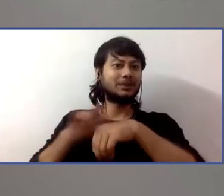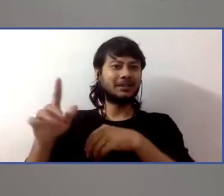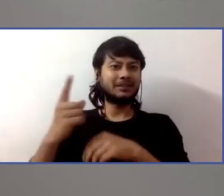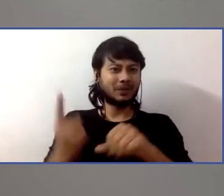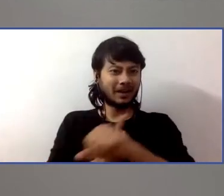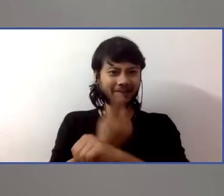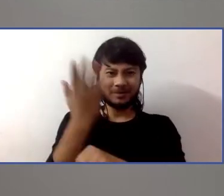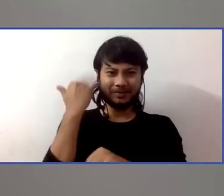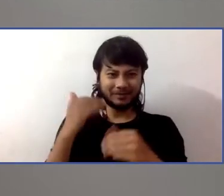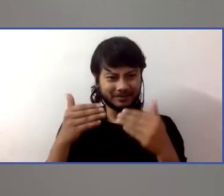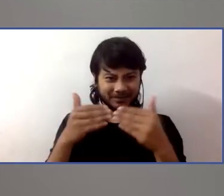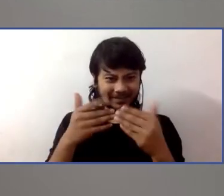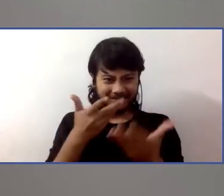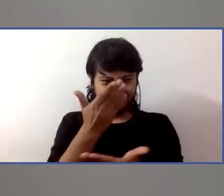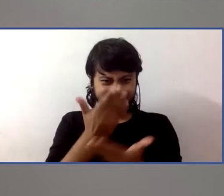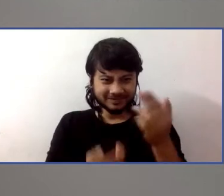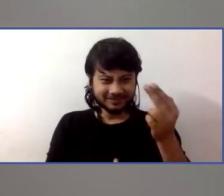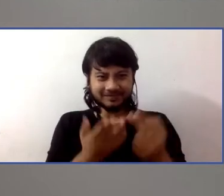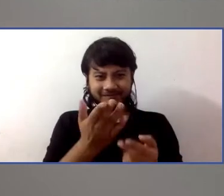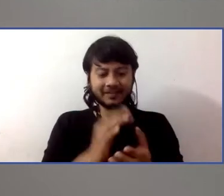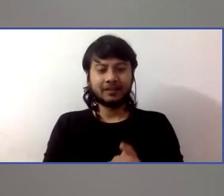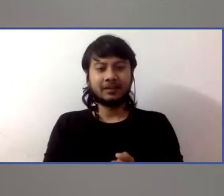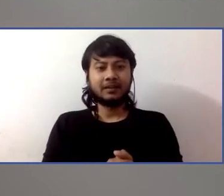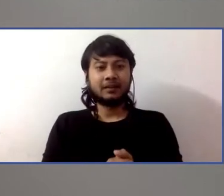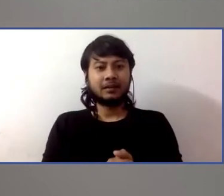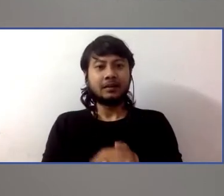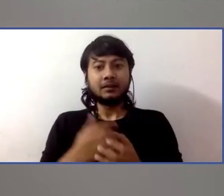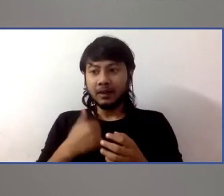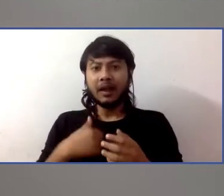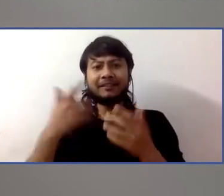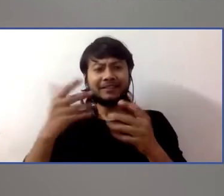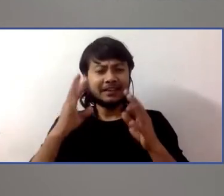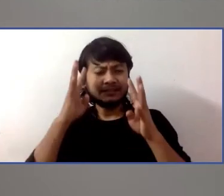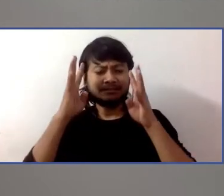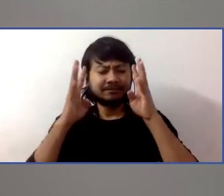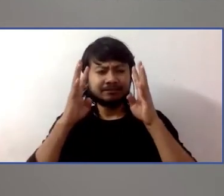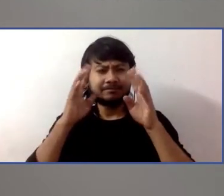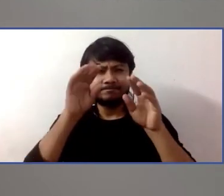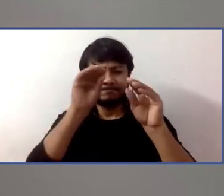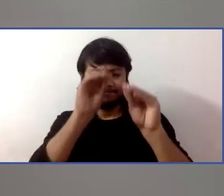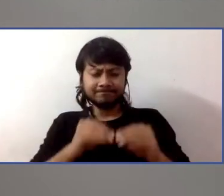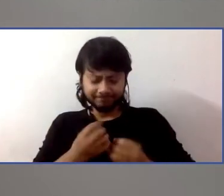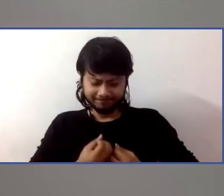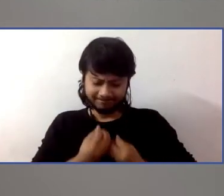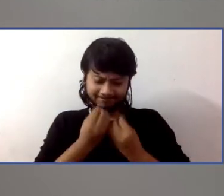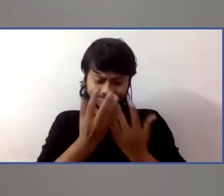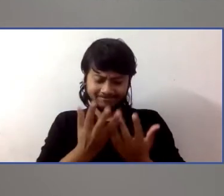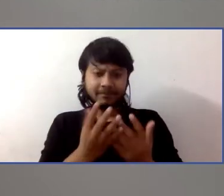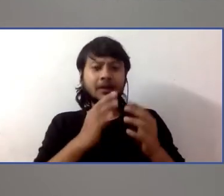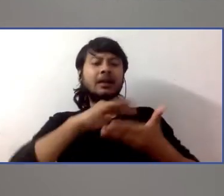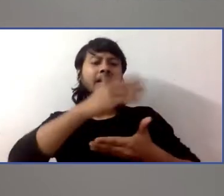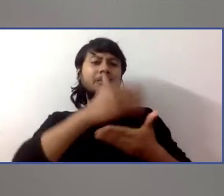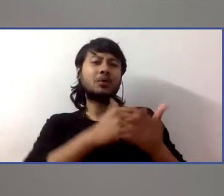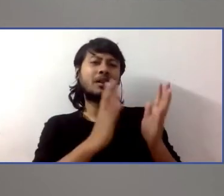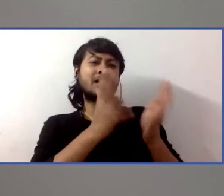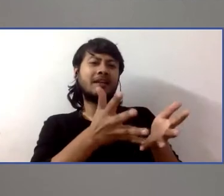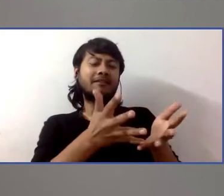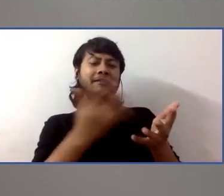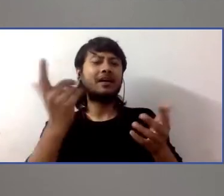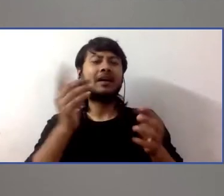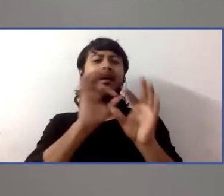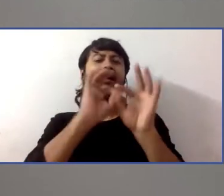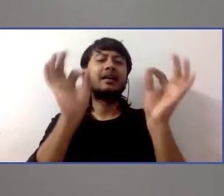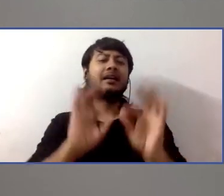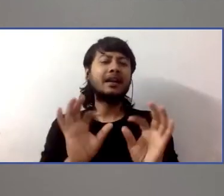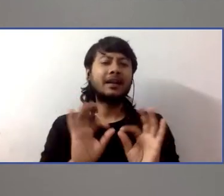after this encounter, but it lived on my computer for many years because I didn't feel like I was quite ready to make it yet. But years later, when I got that gut